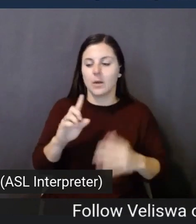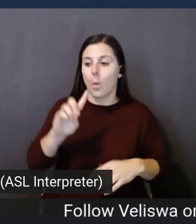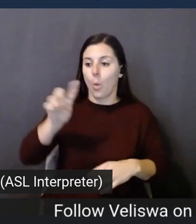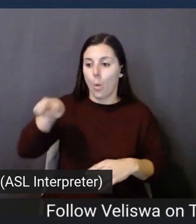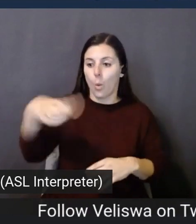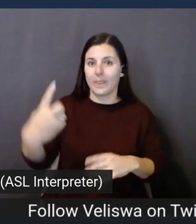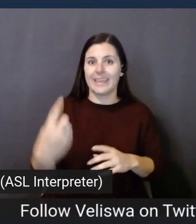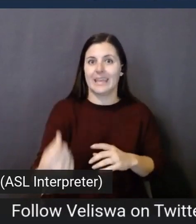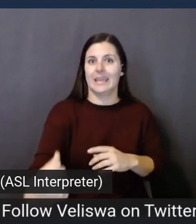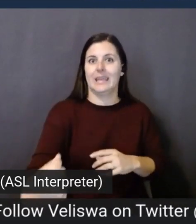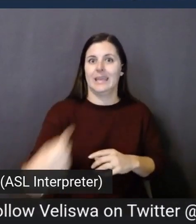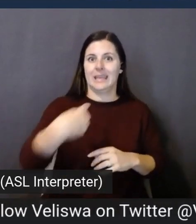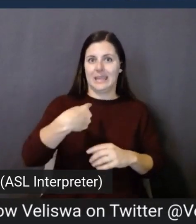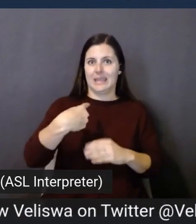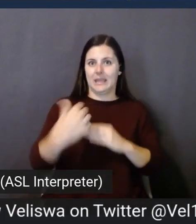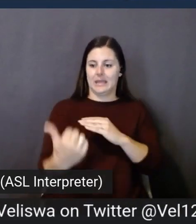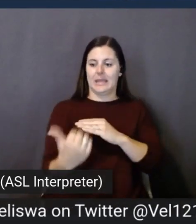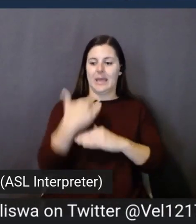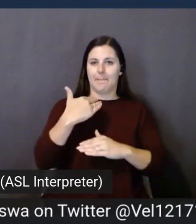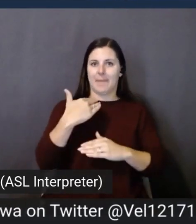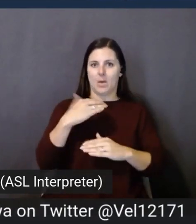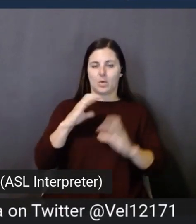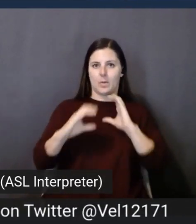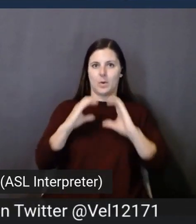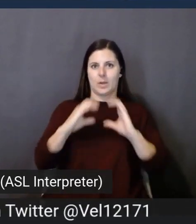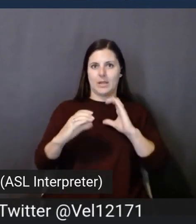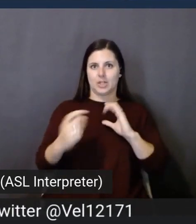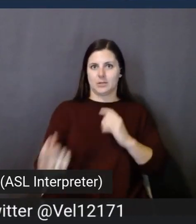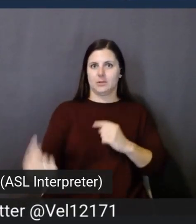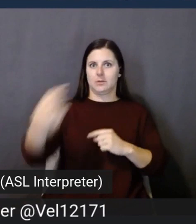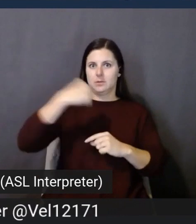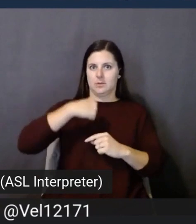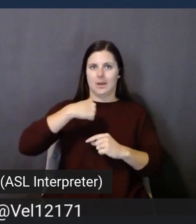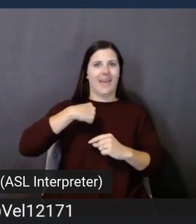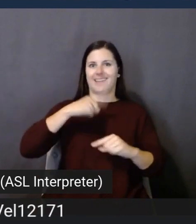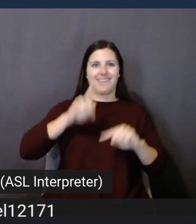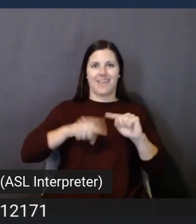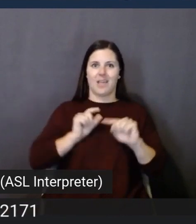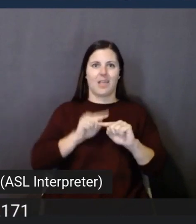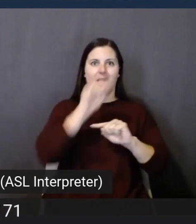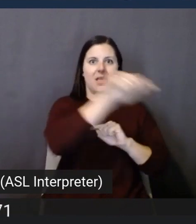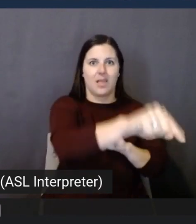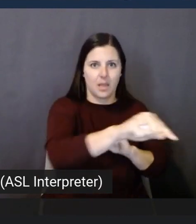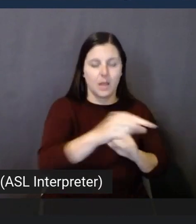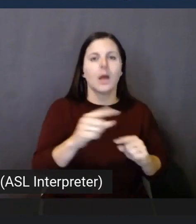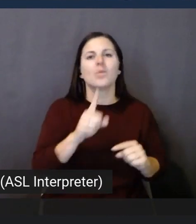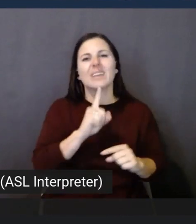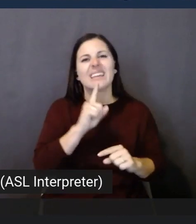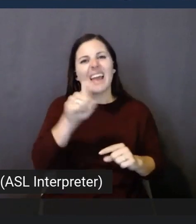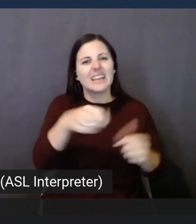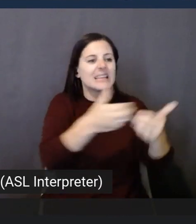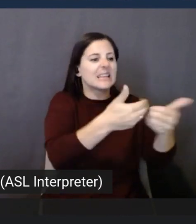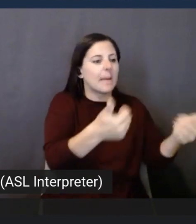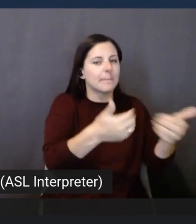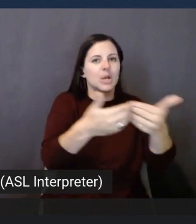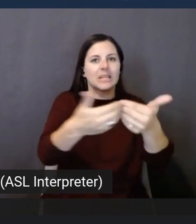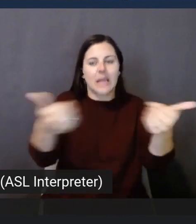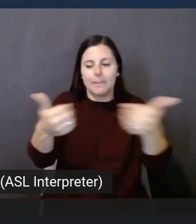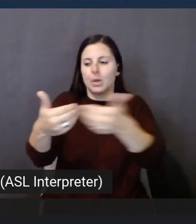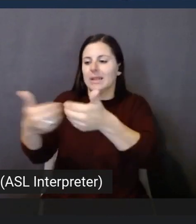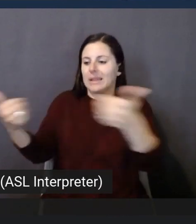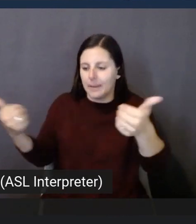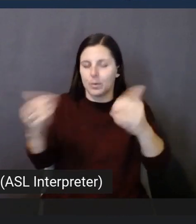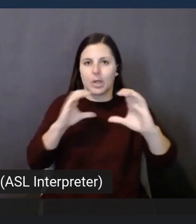communications. And also, they rely on separate applications and tools, if you will, to reach customers for outbound